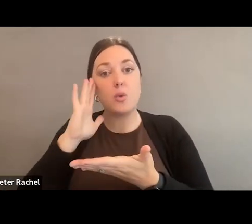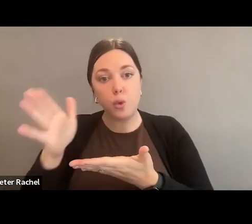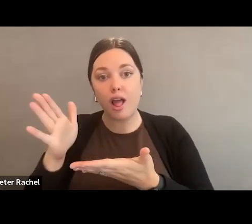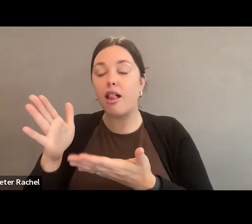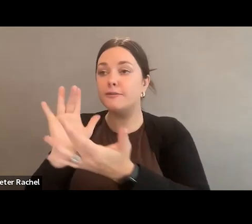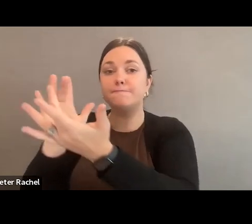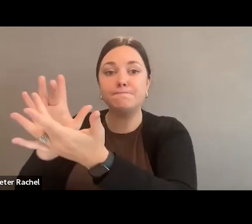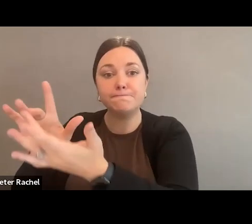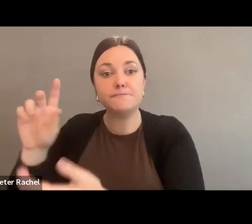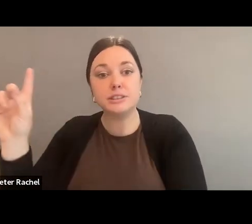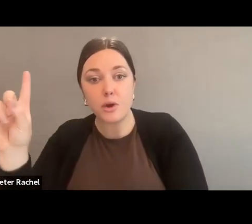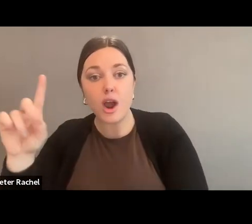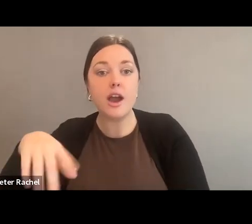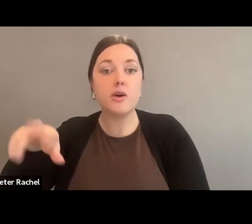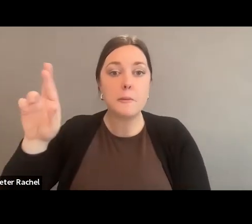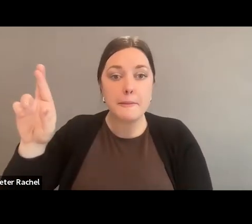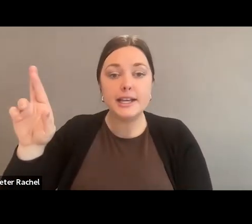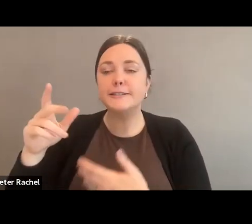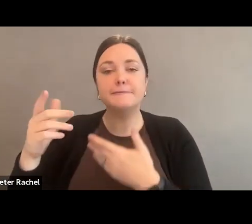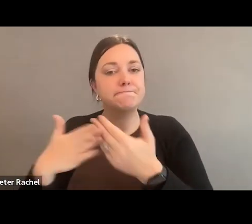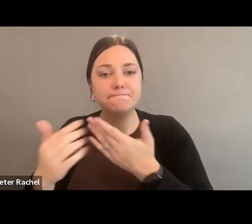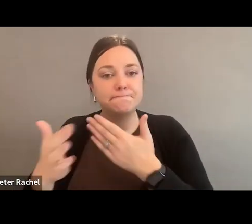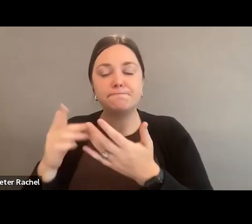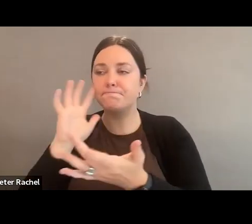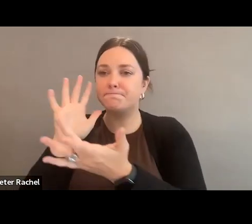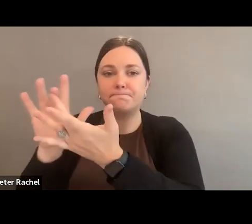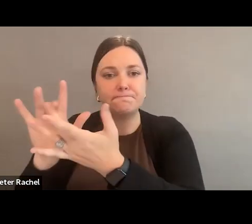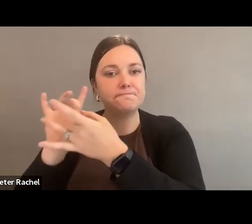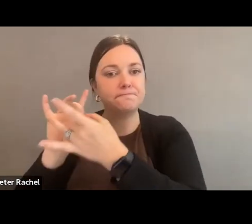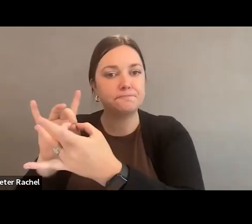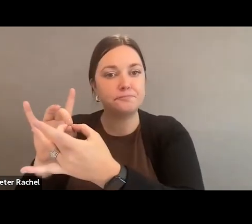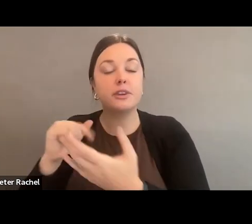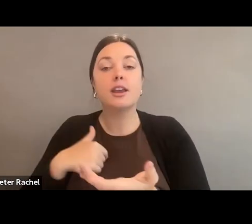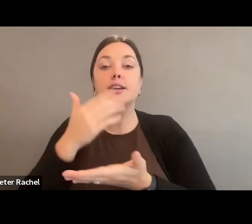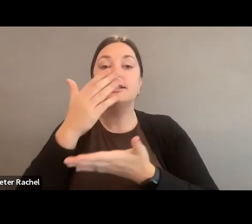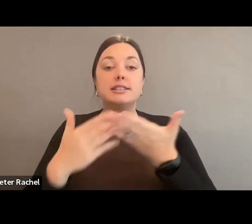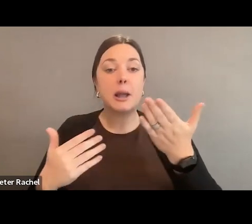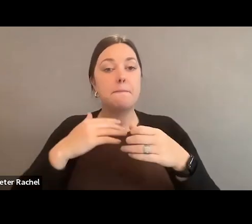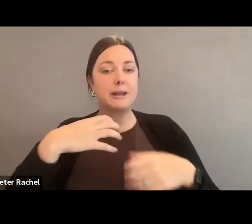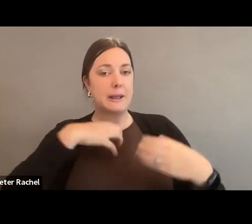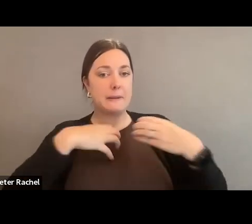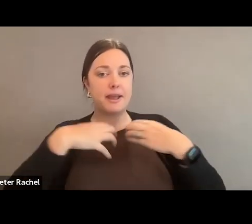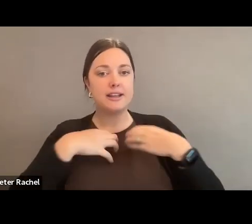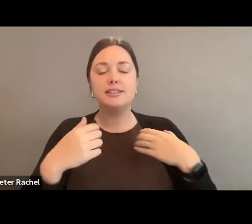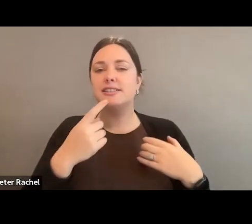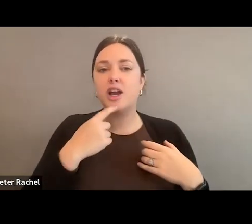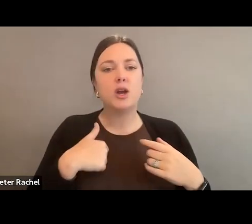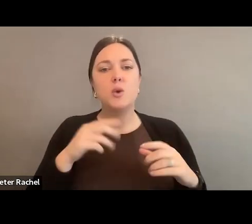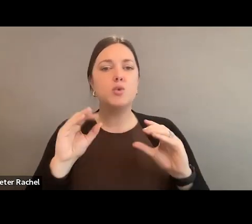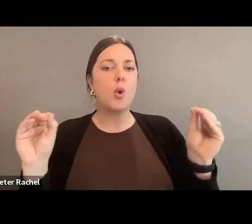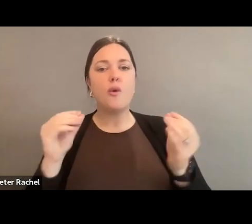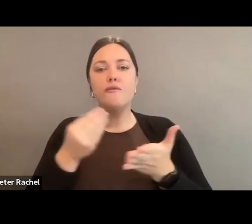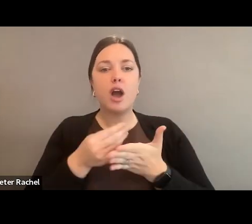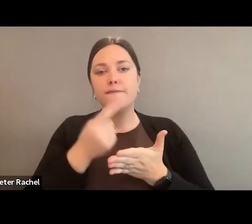to support the arts. And I know that when there were some complaints made during the COVID relief bills that we shouldn't have funding for the arts,